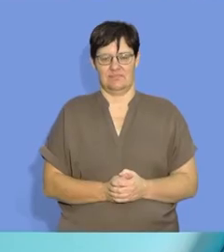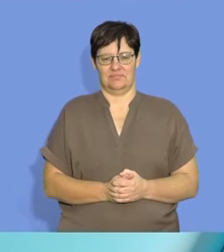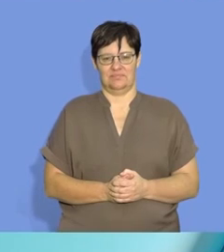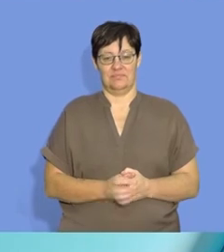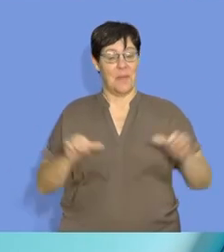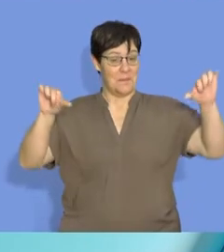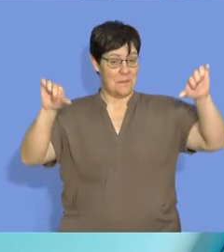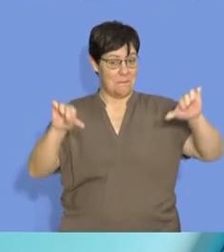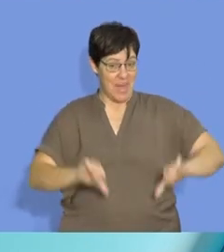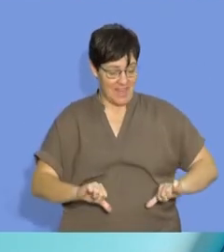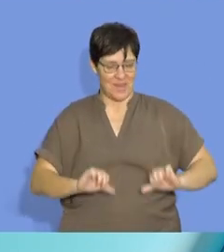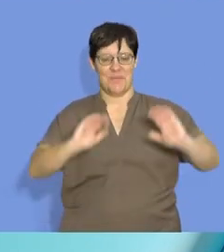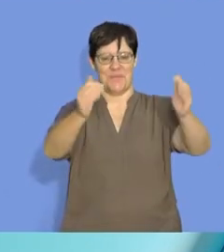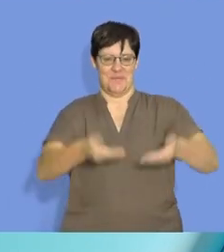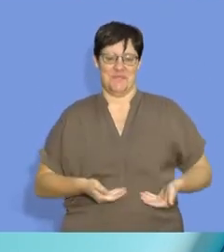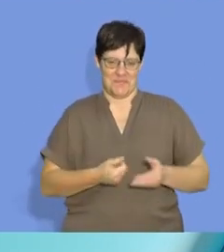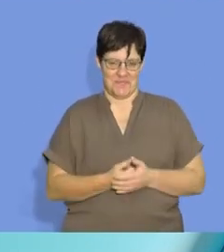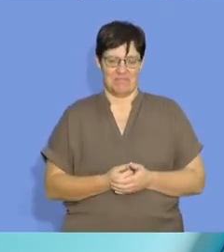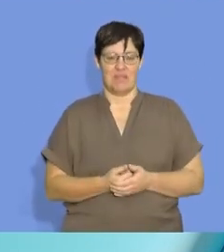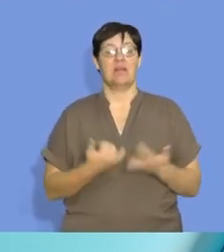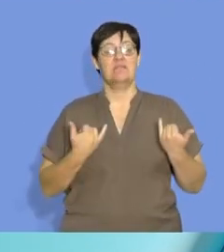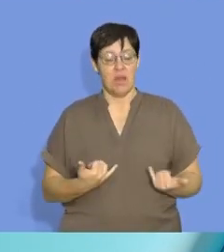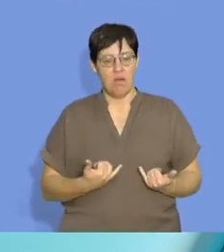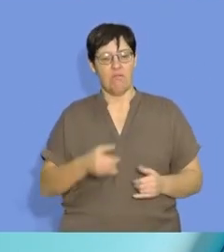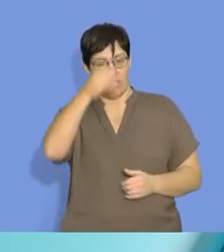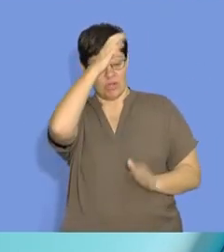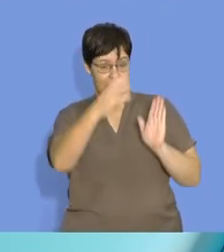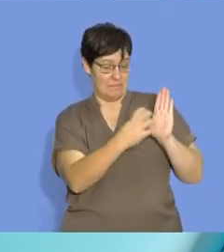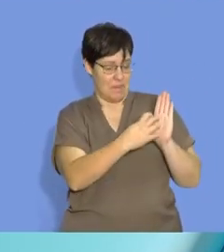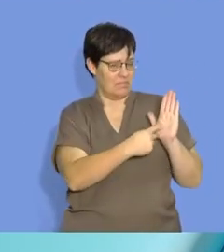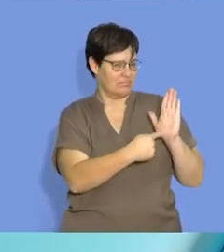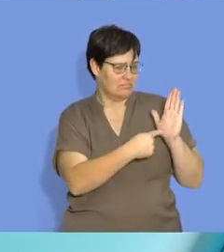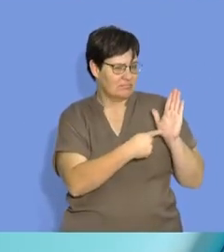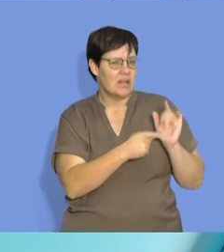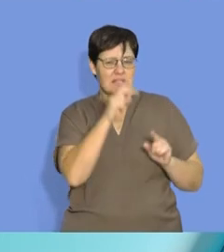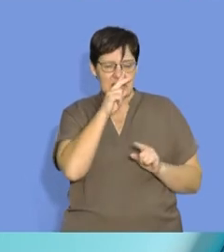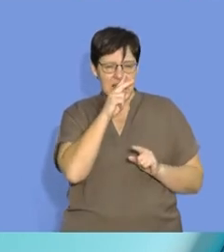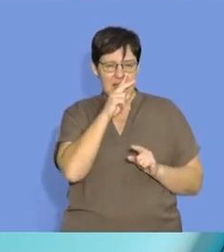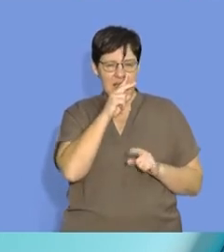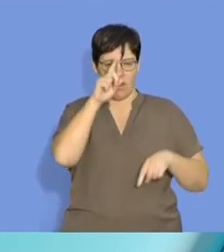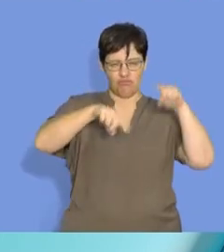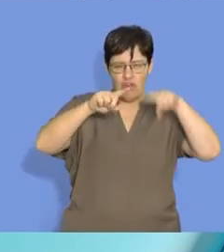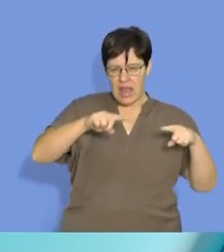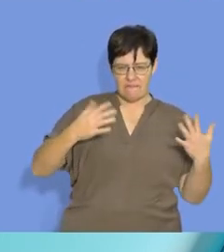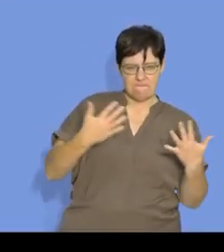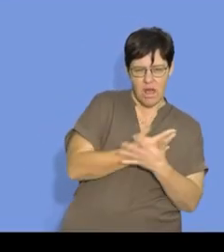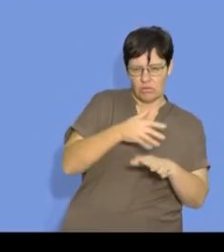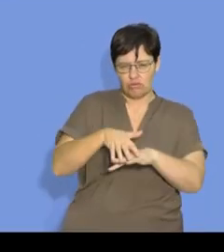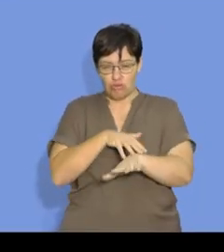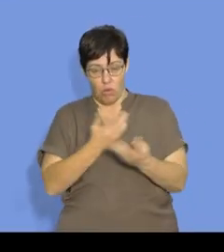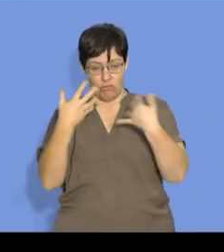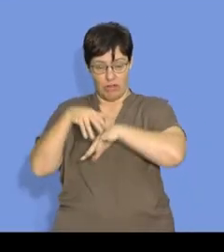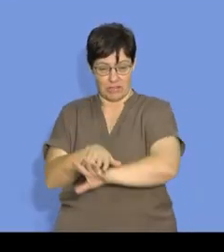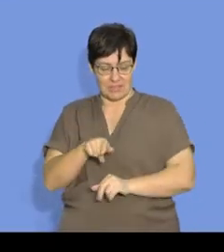Welcome back from the break. We're getting back to the concept map, back to rates of reaction. In the previous